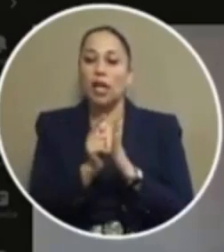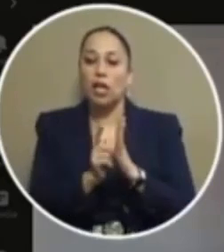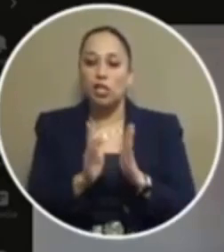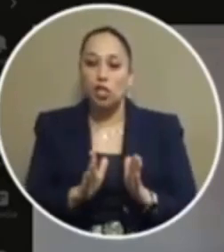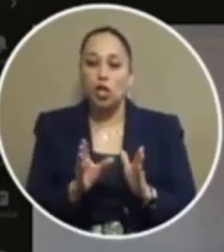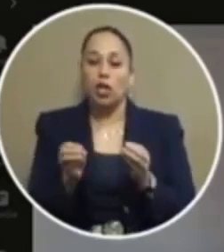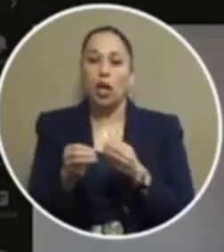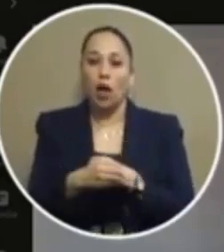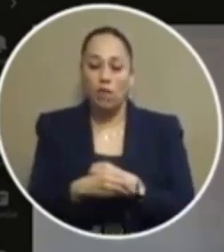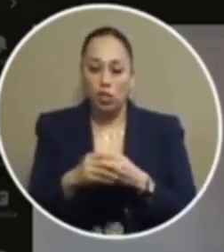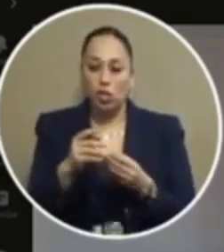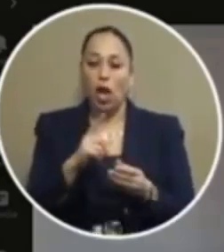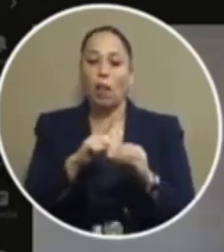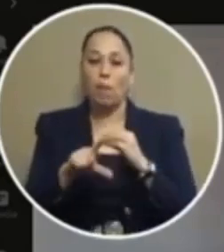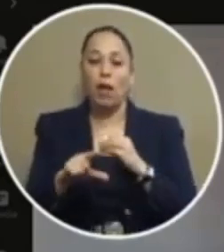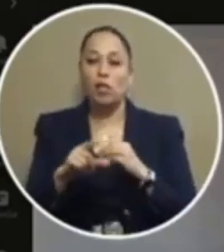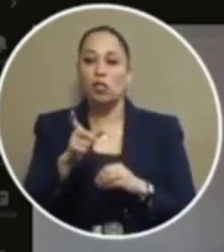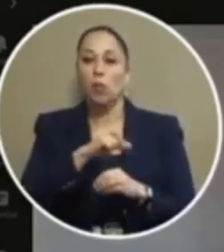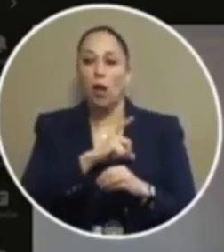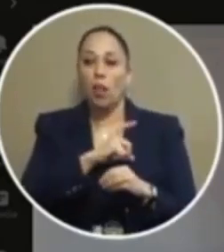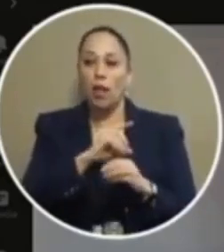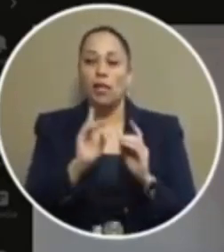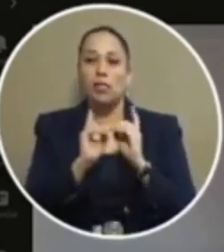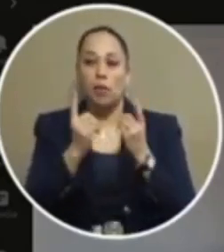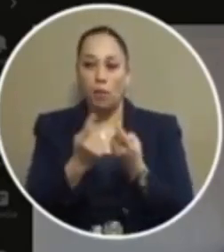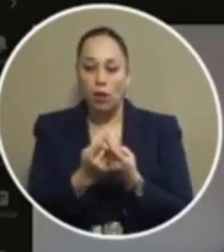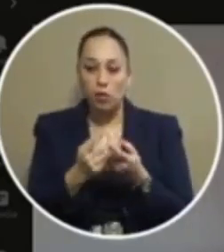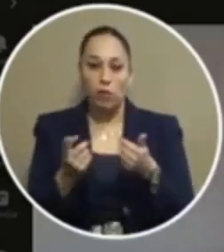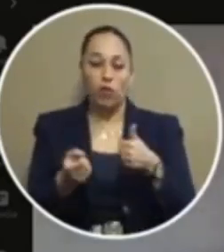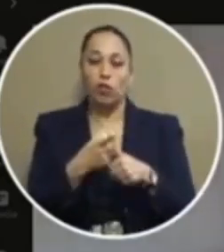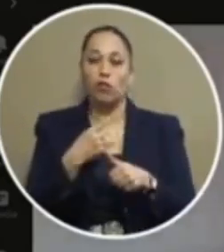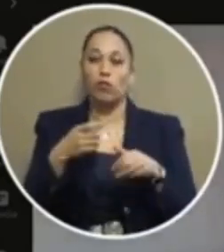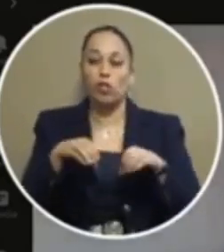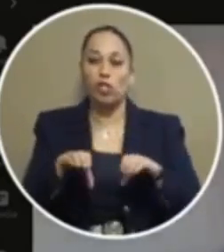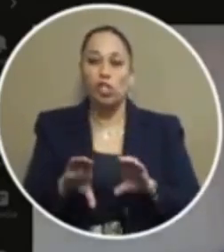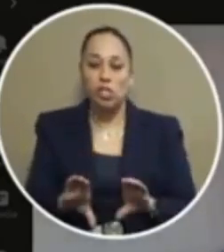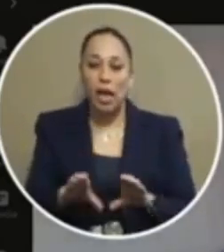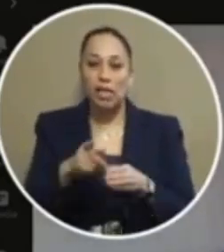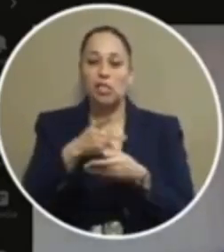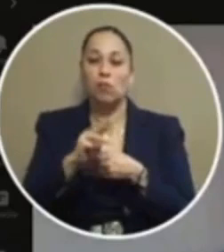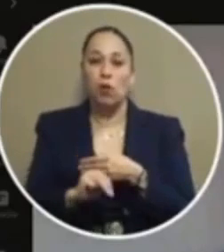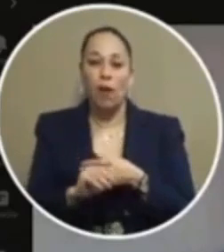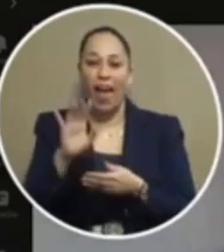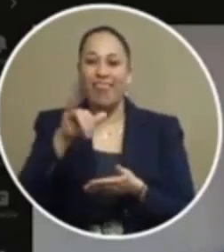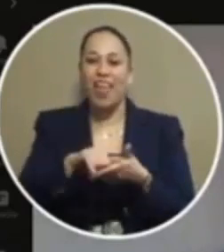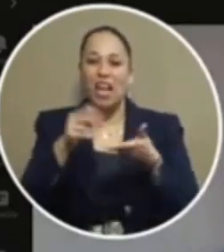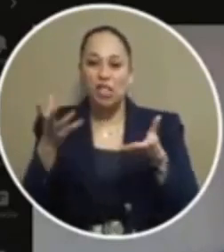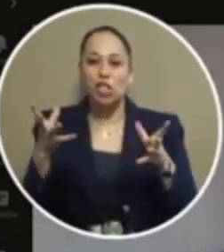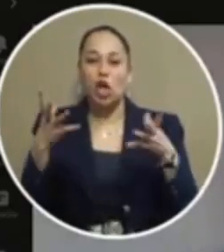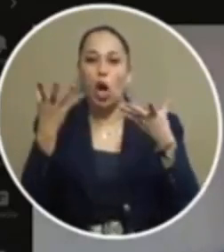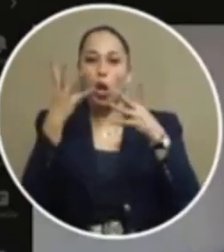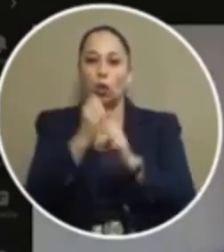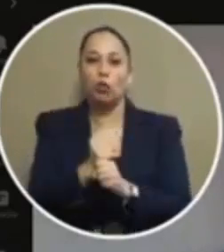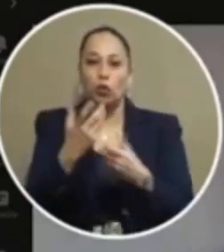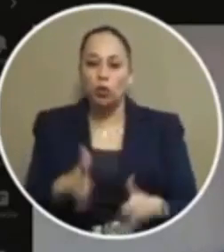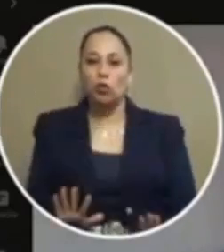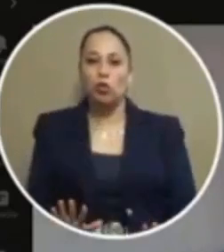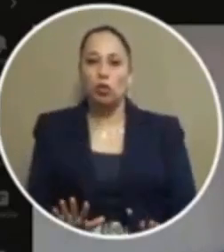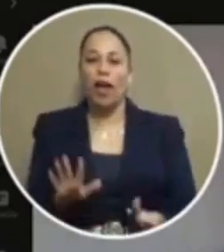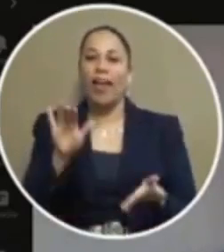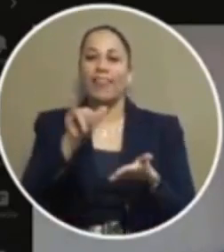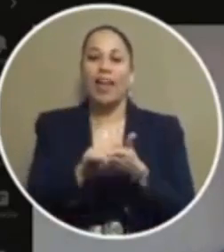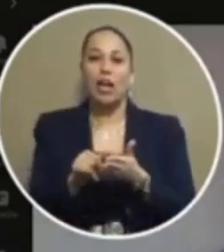office they'll pass a police department sheriff richard wiles favored the first chance program that's the conclusion that's the research